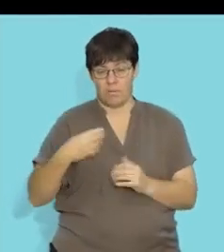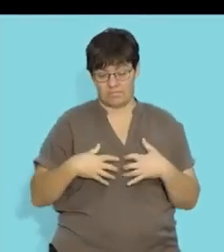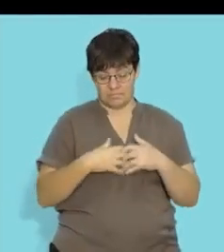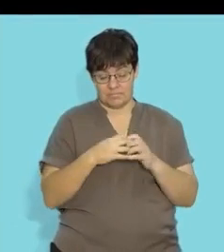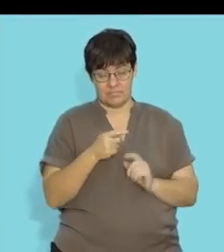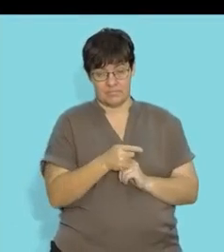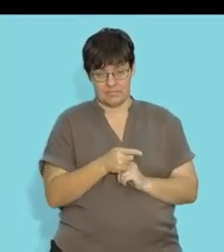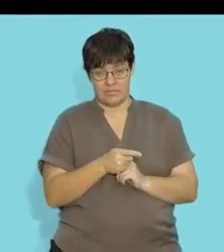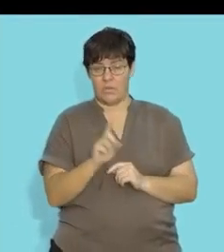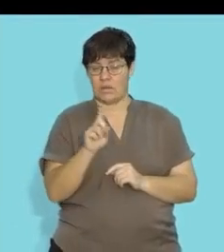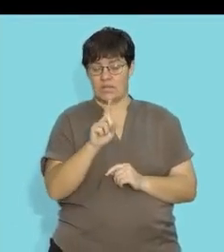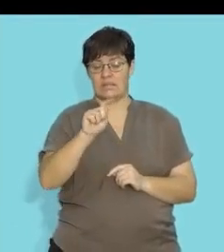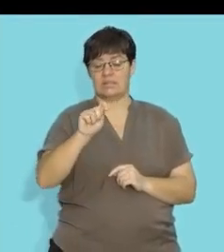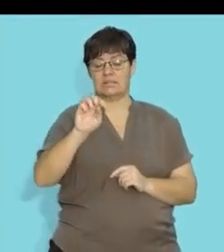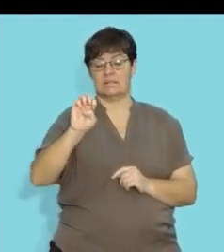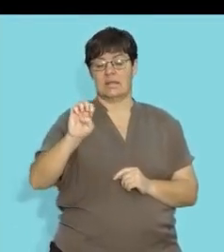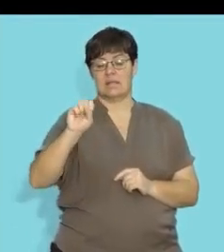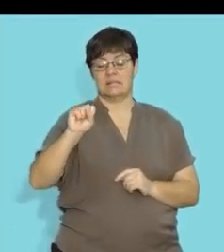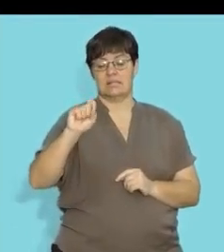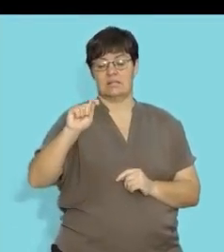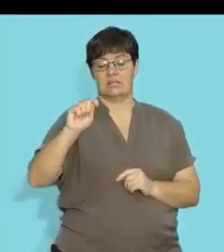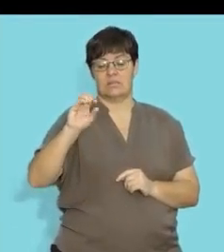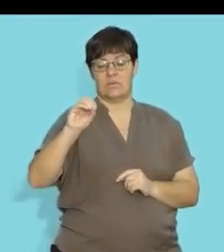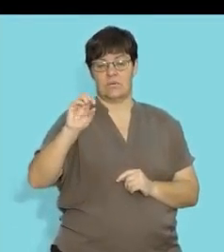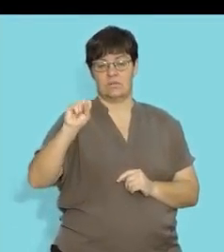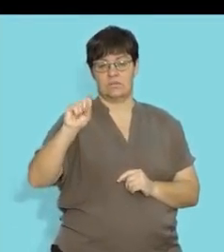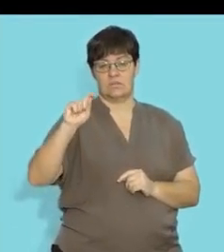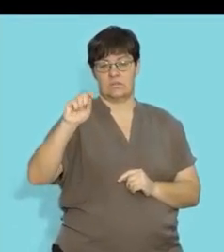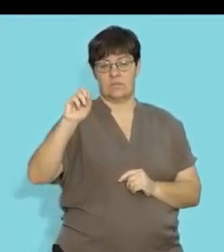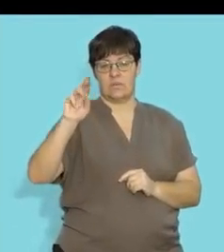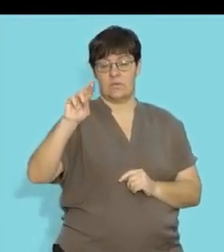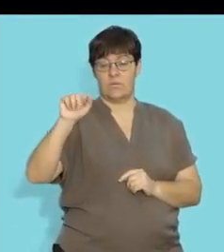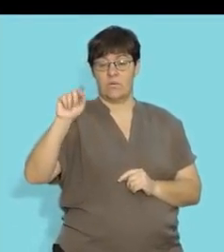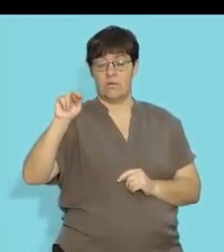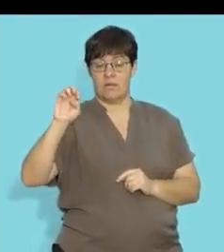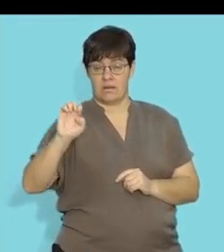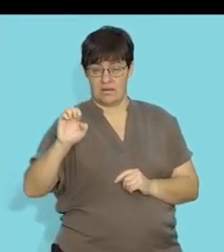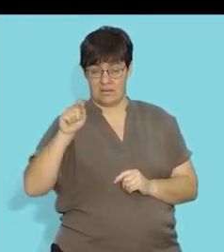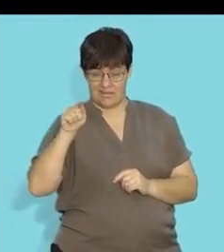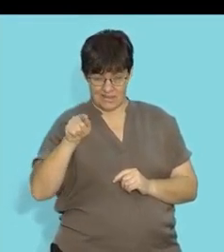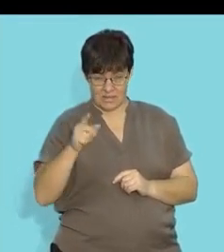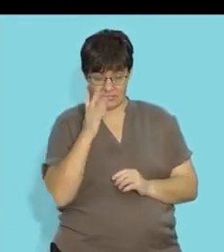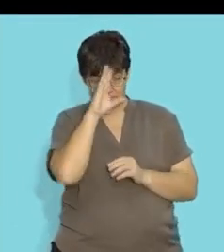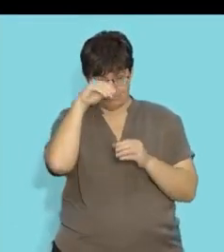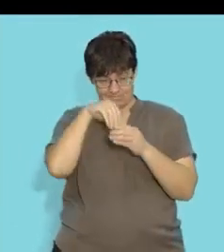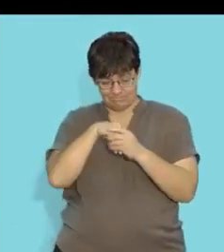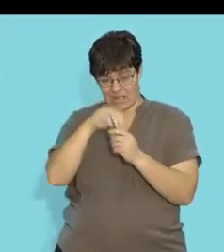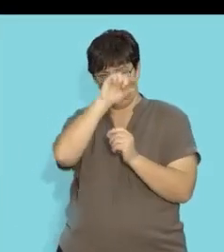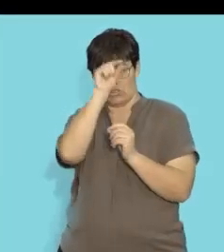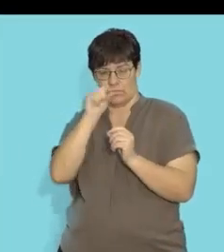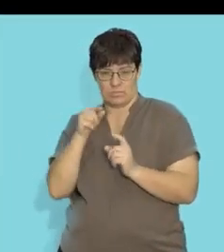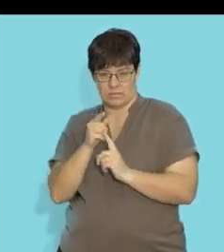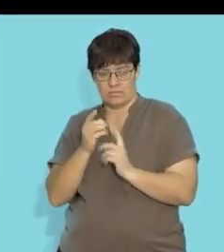cells is testosterone and so the testosterone is produced by these cells that then enter into the seminiferous tubules